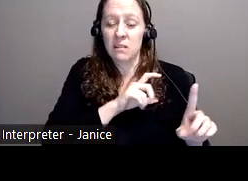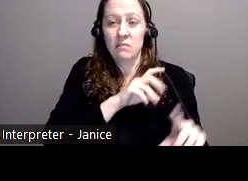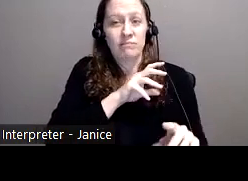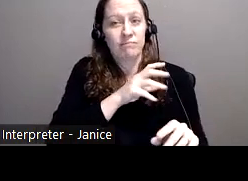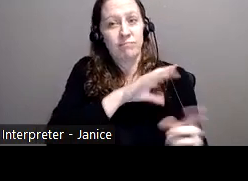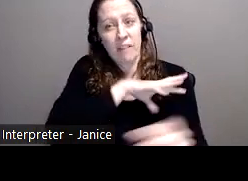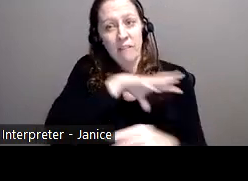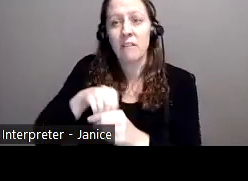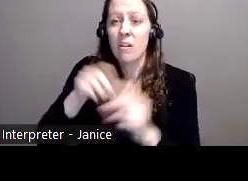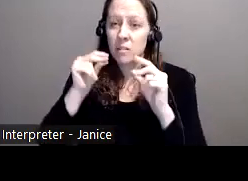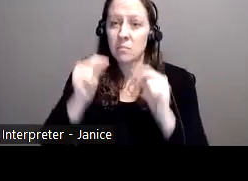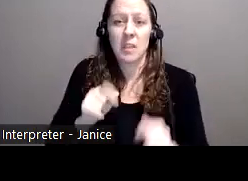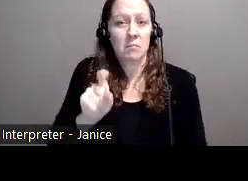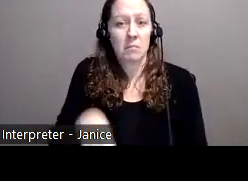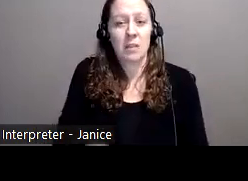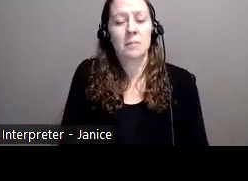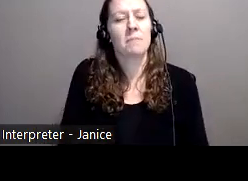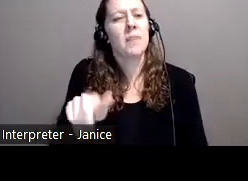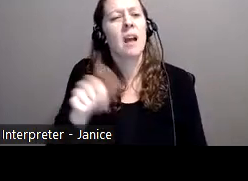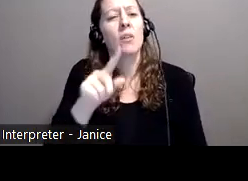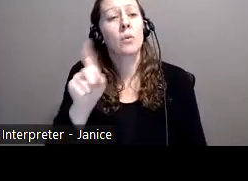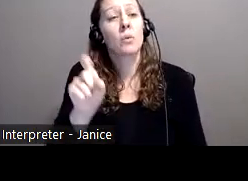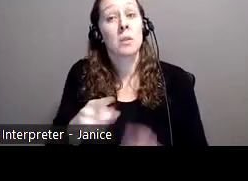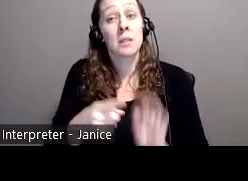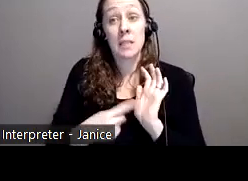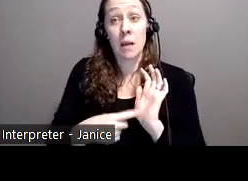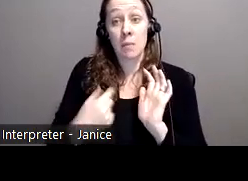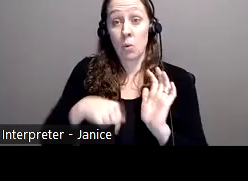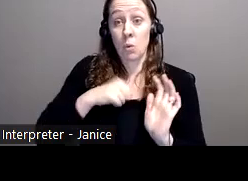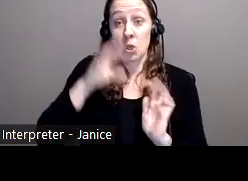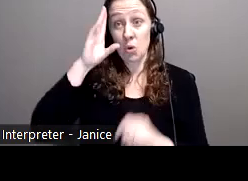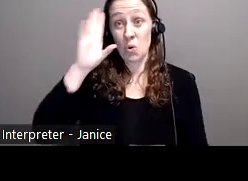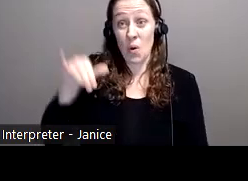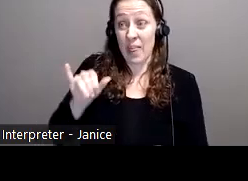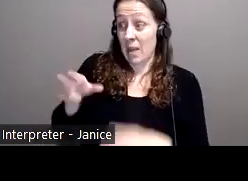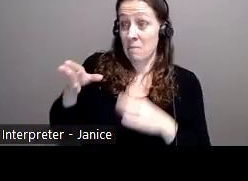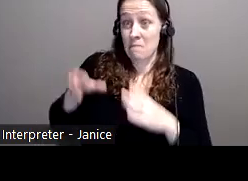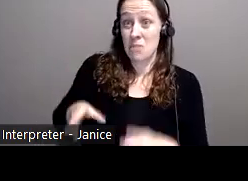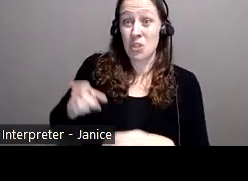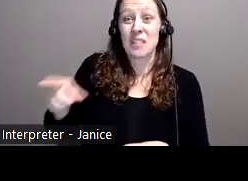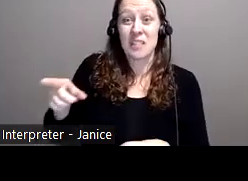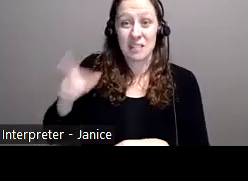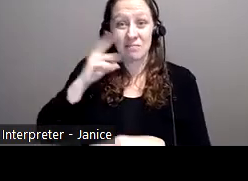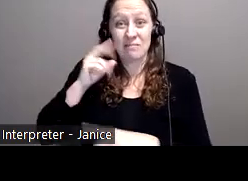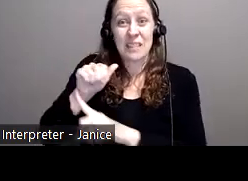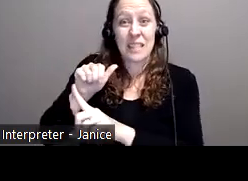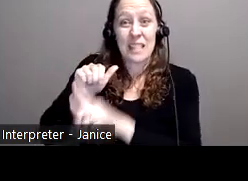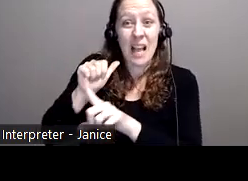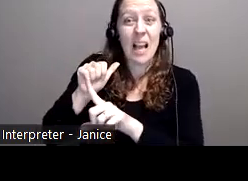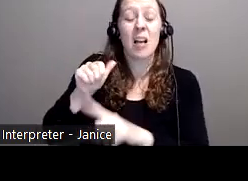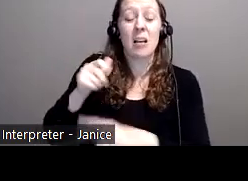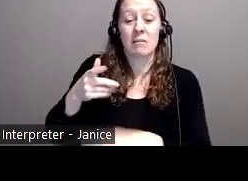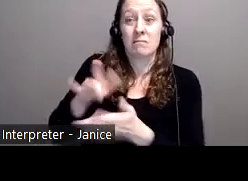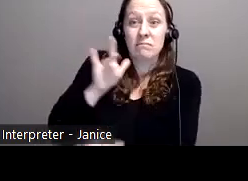Okay. Then the other question is, you know, sometimes we know that the person's being scammed. You can see it, the financial losses in happening,